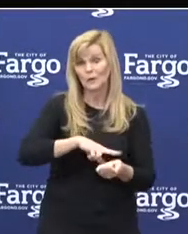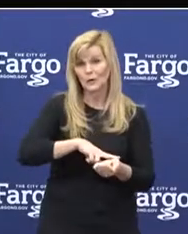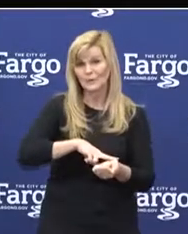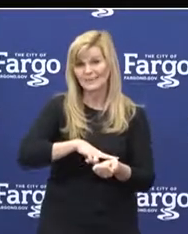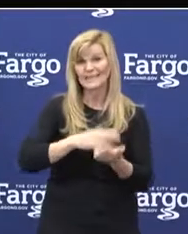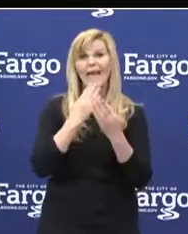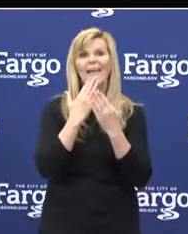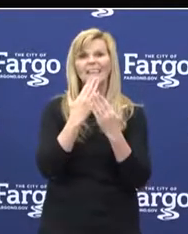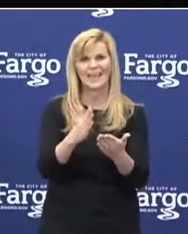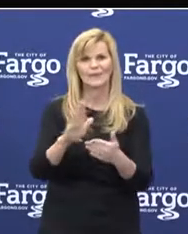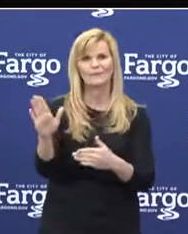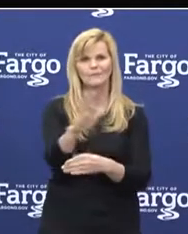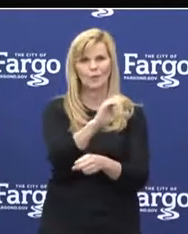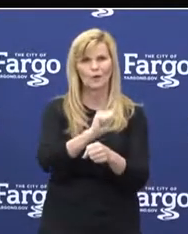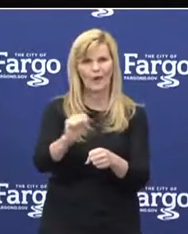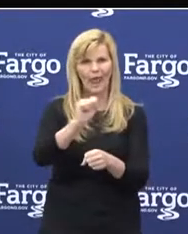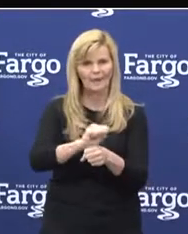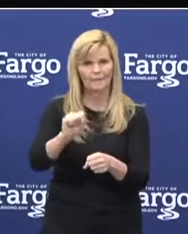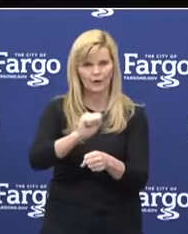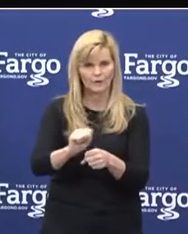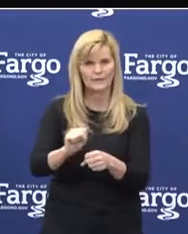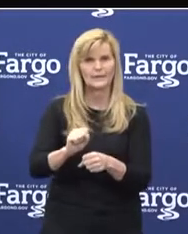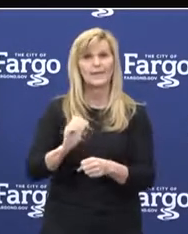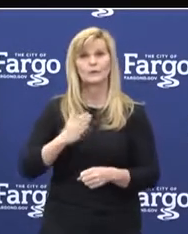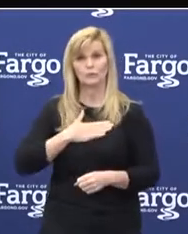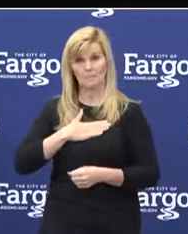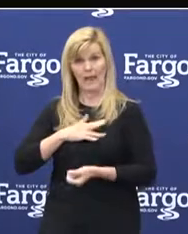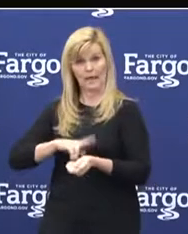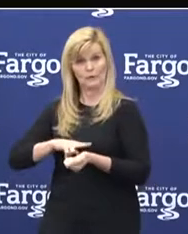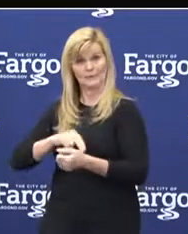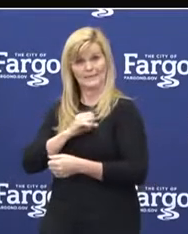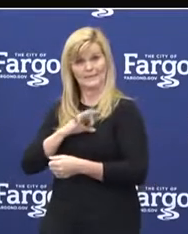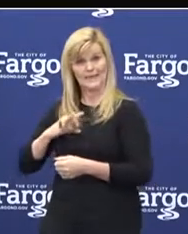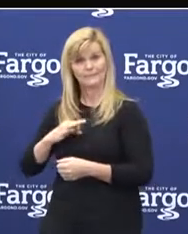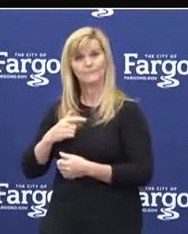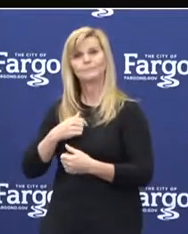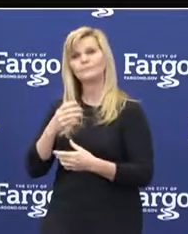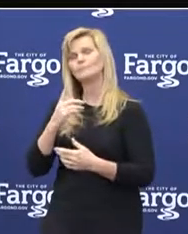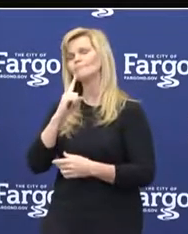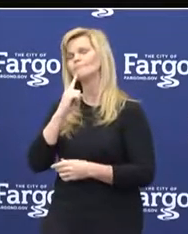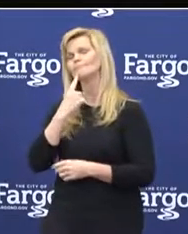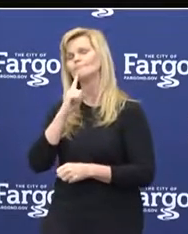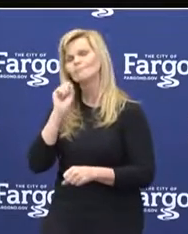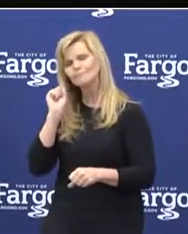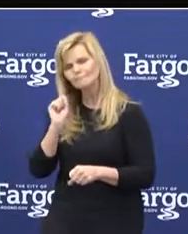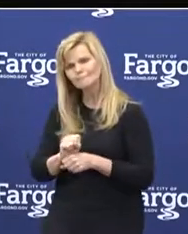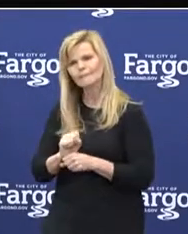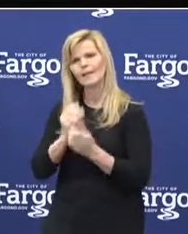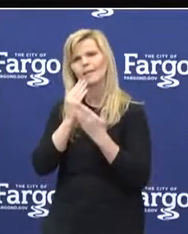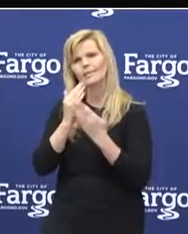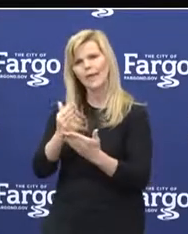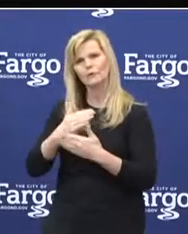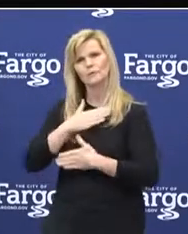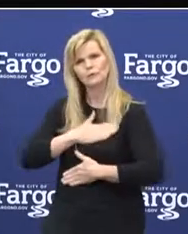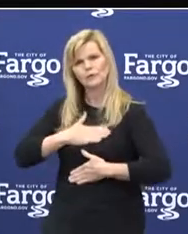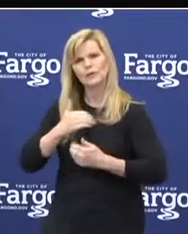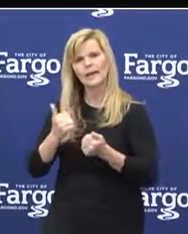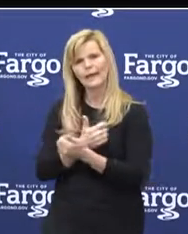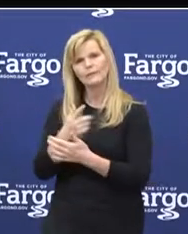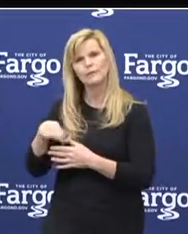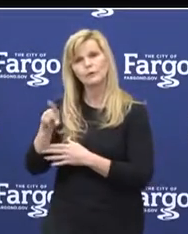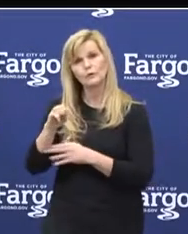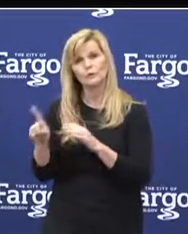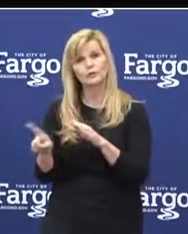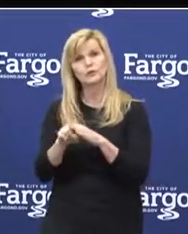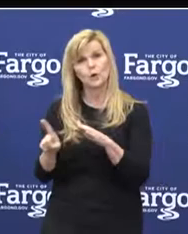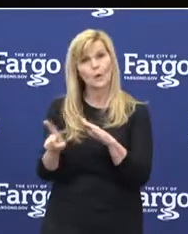thanks for all of your efforts. And to my nursing staff, I would like to express my sincere appreciation for all you do and for showing up